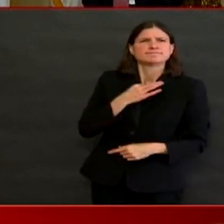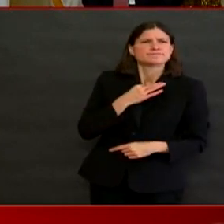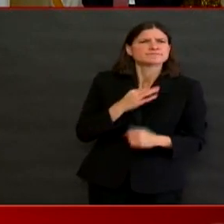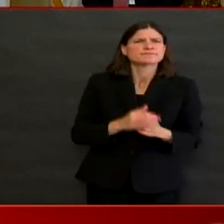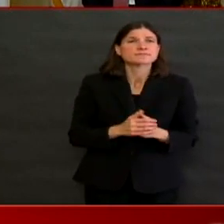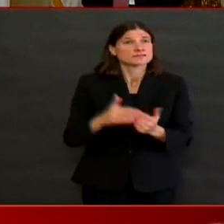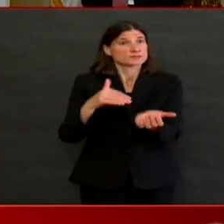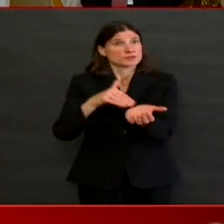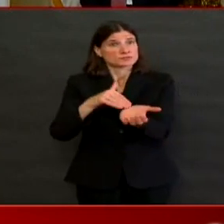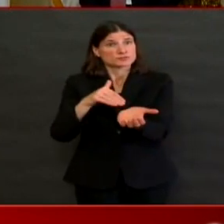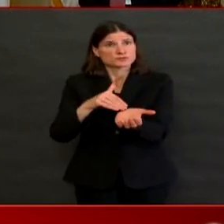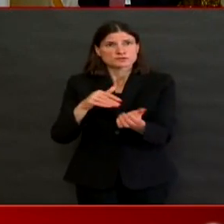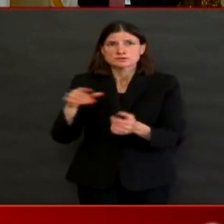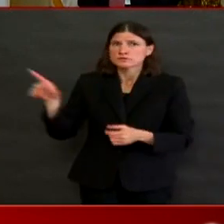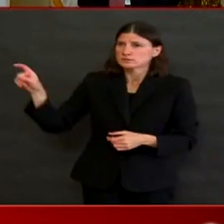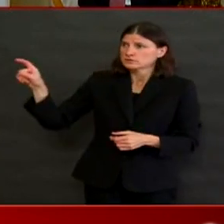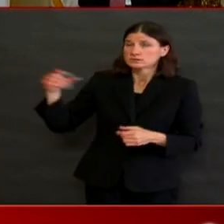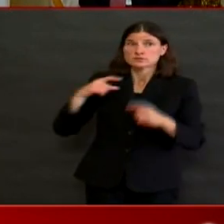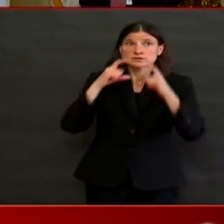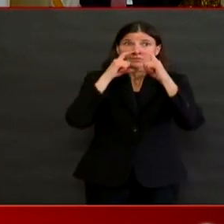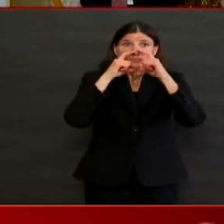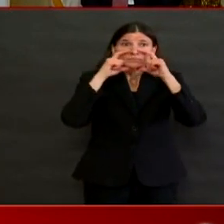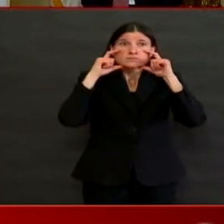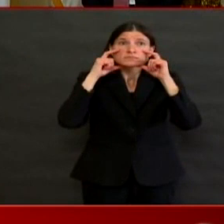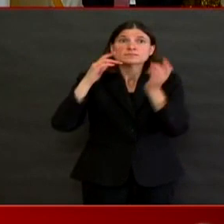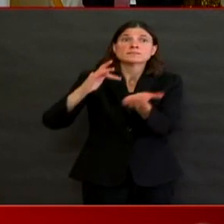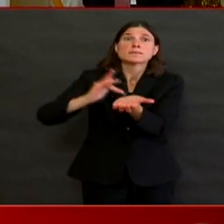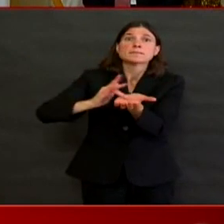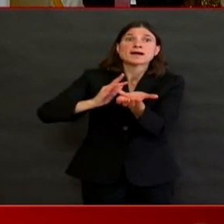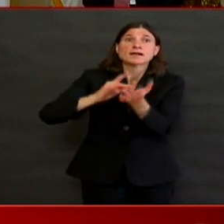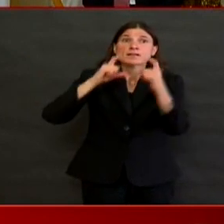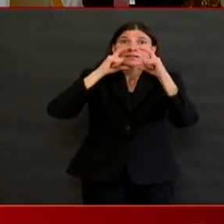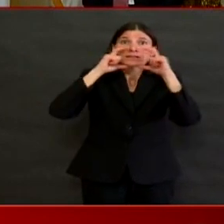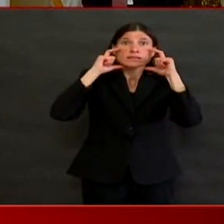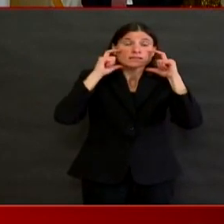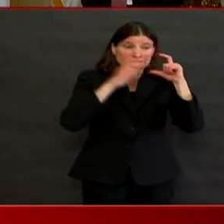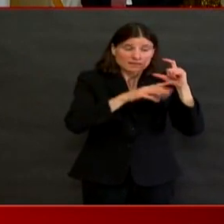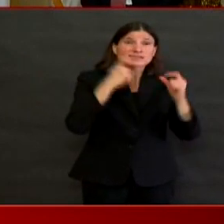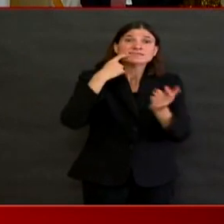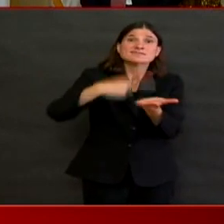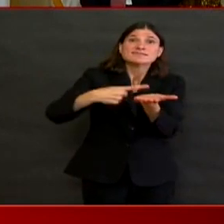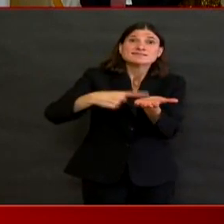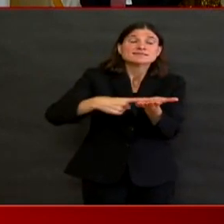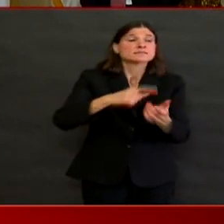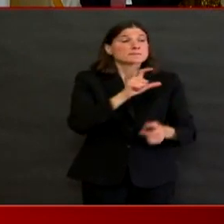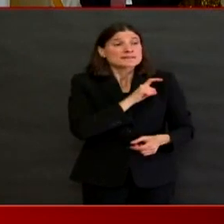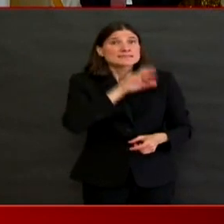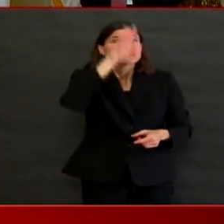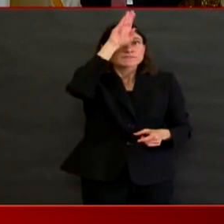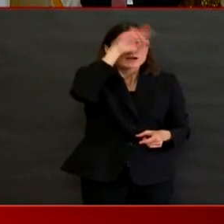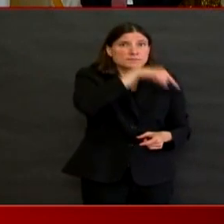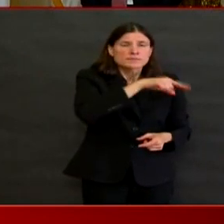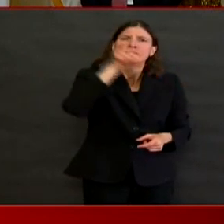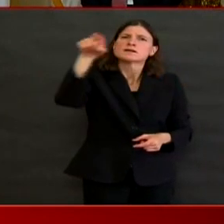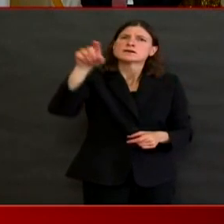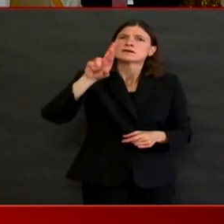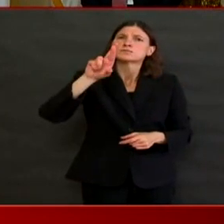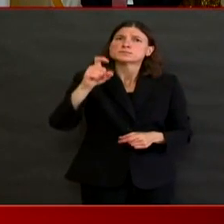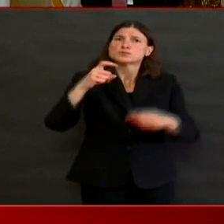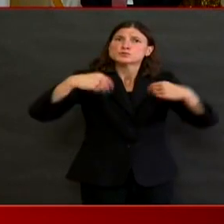Grocery store and pharmacy employees fall within the group that I've referred to previously as our critical infrastructure